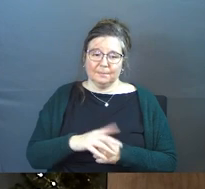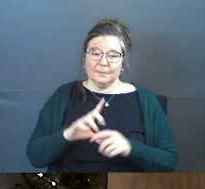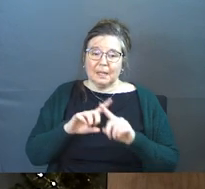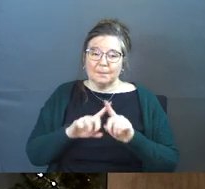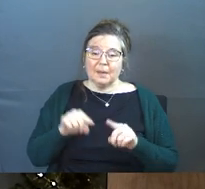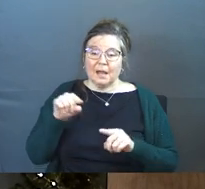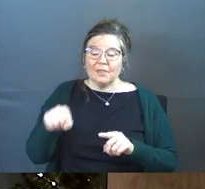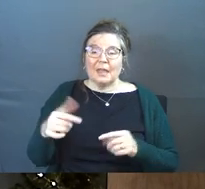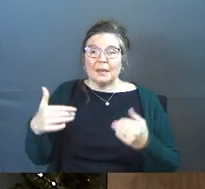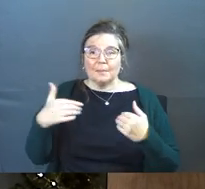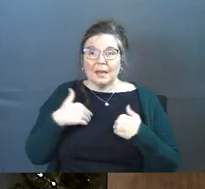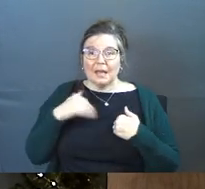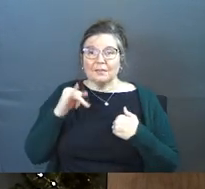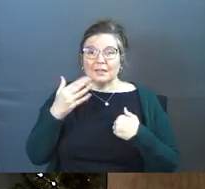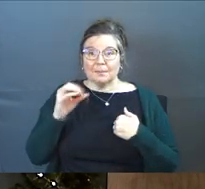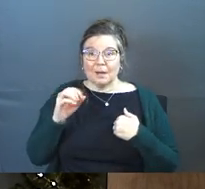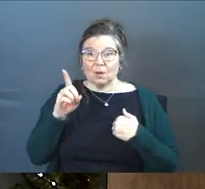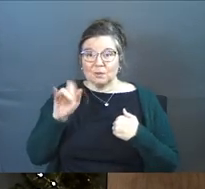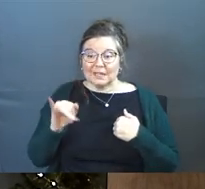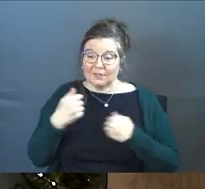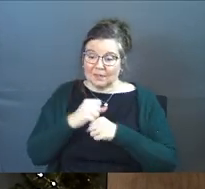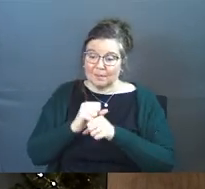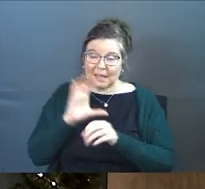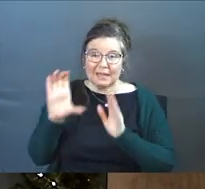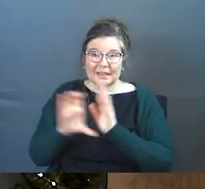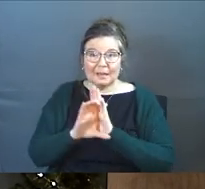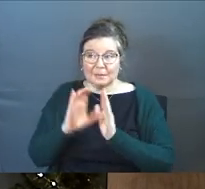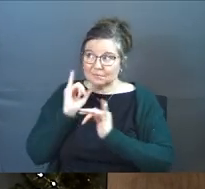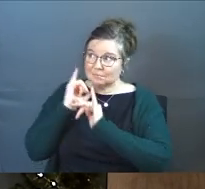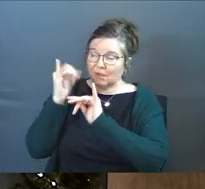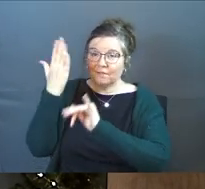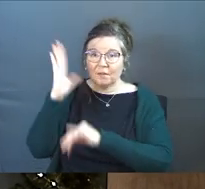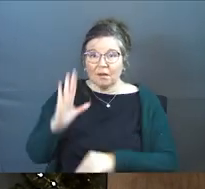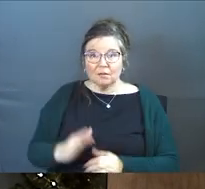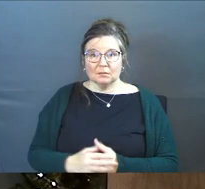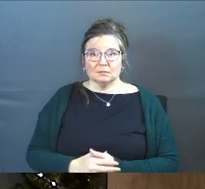But they possess the Imago Dei. They're made in the image of God.